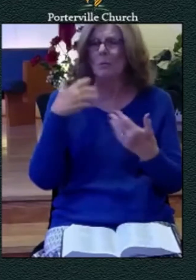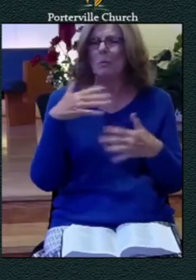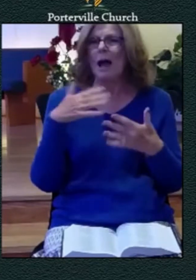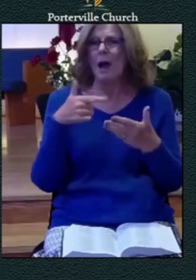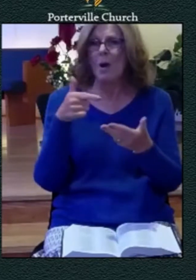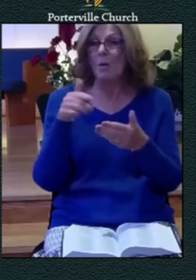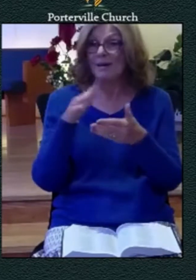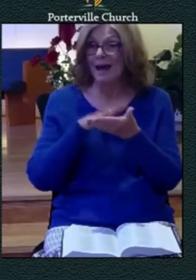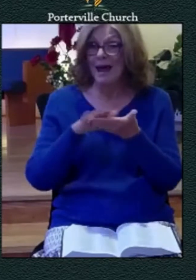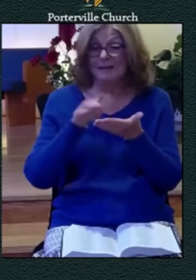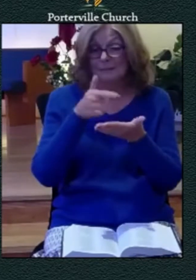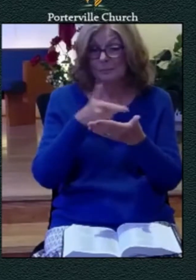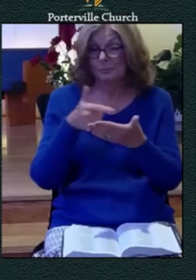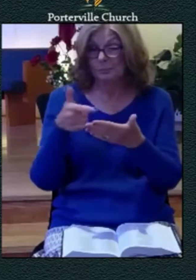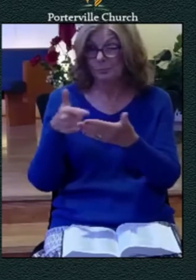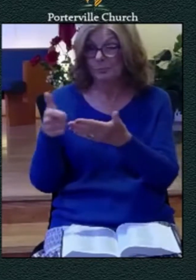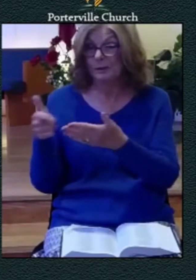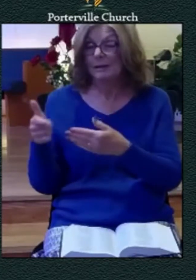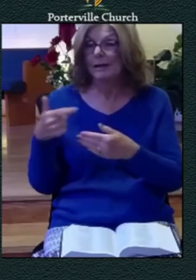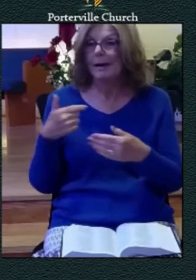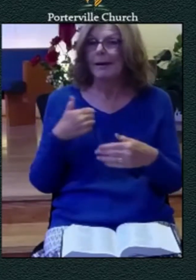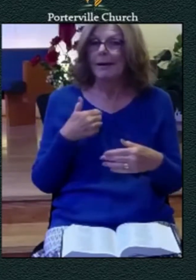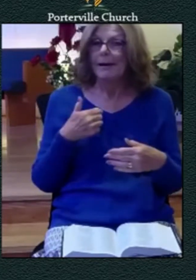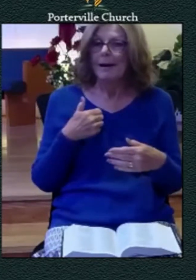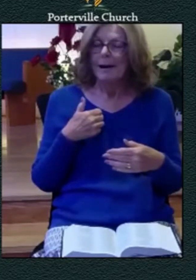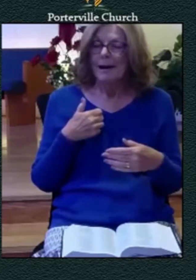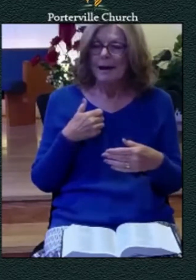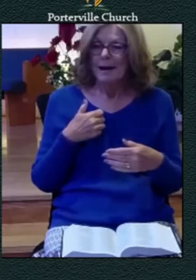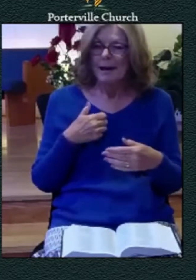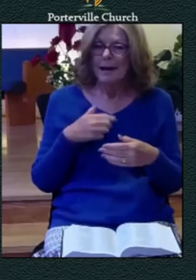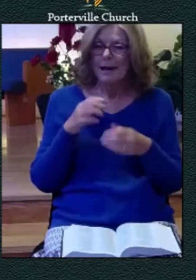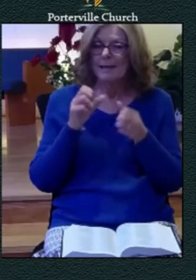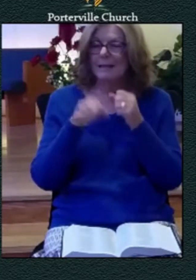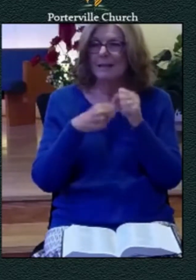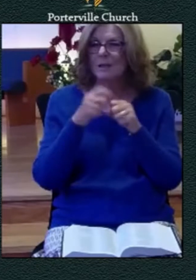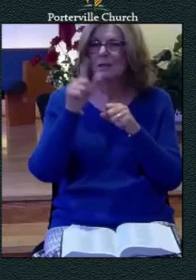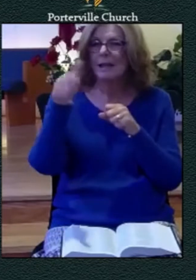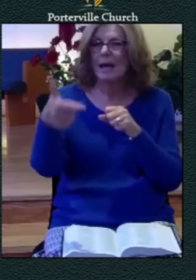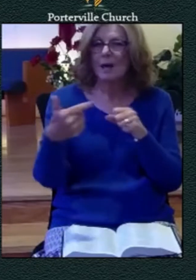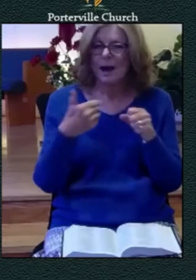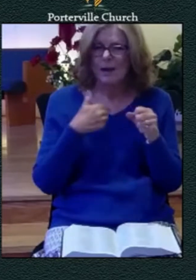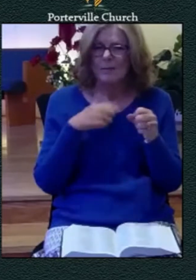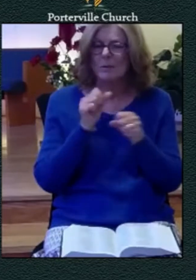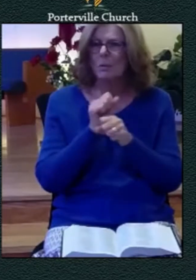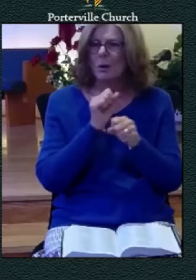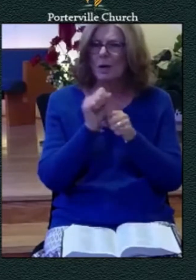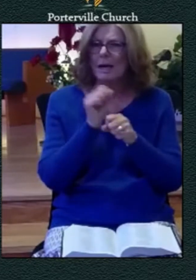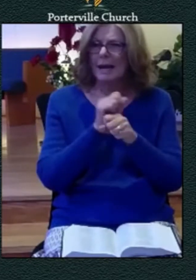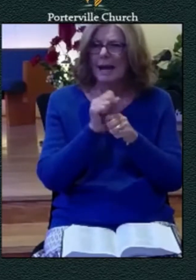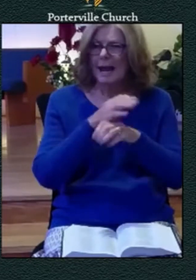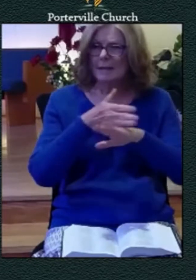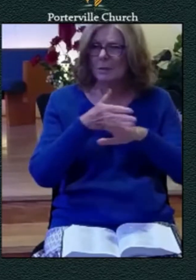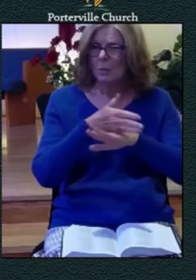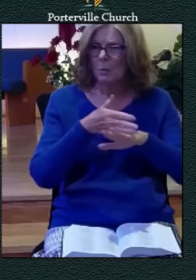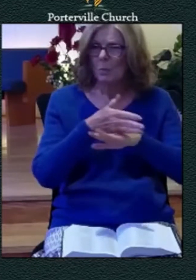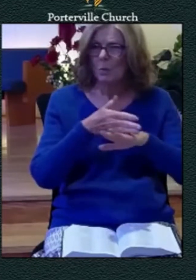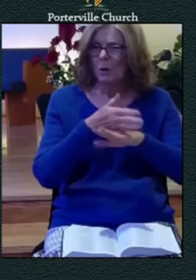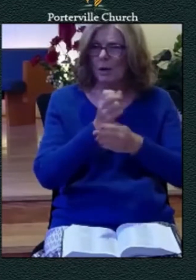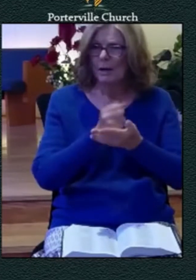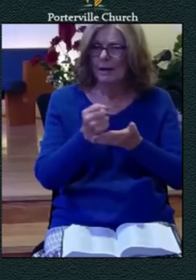years later i was working as a finished carpenter and i decided i needed a a lumber rack for my truck